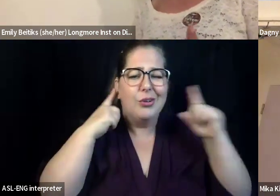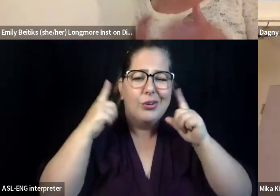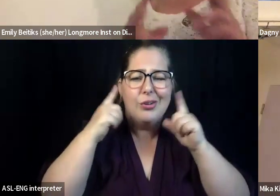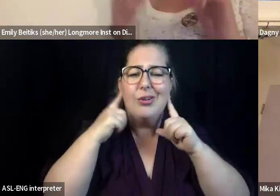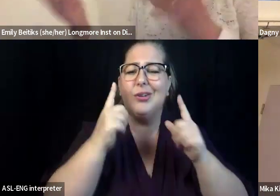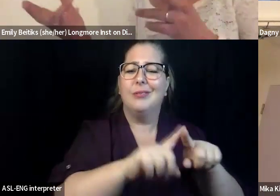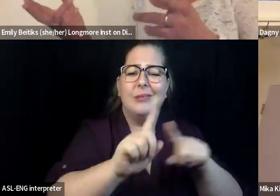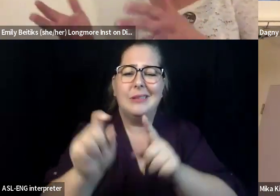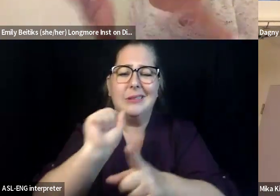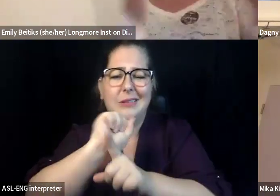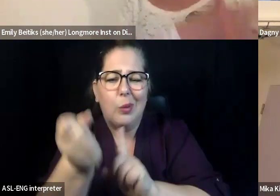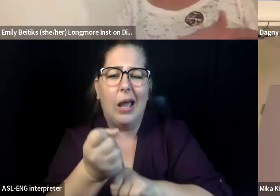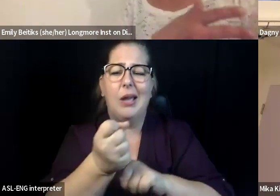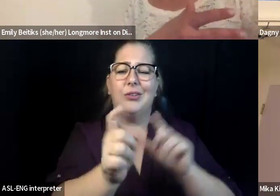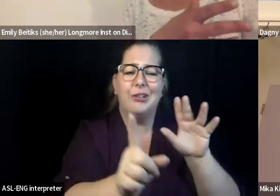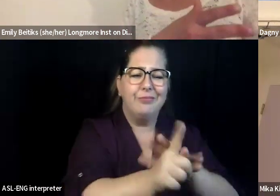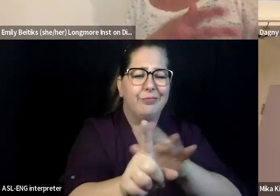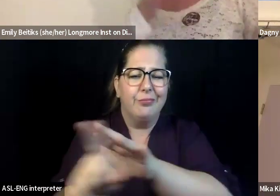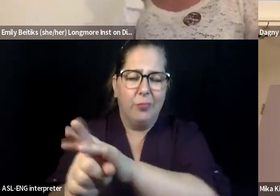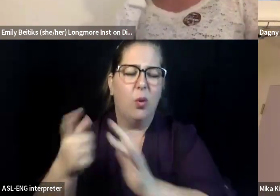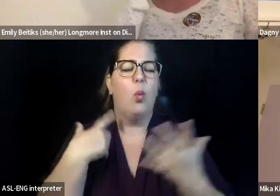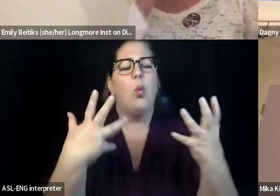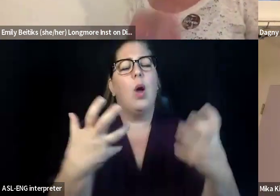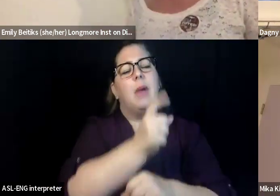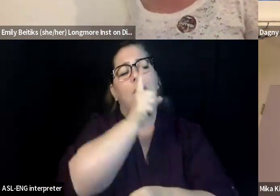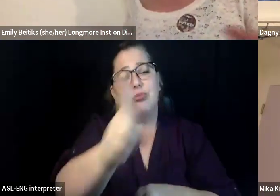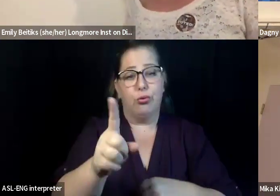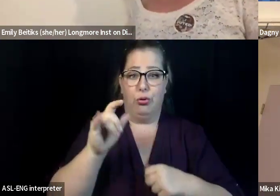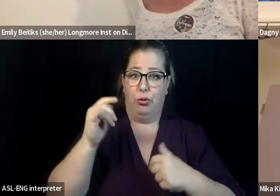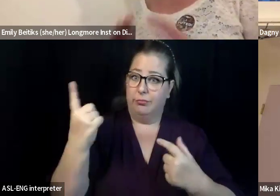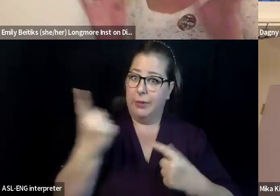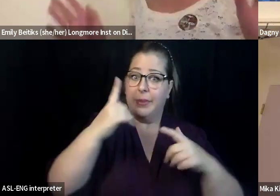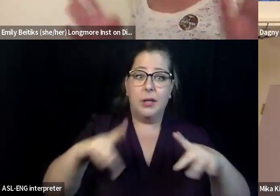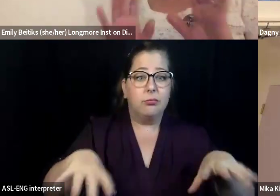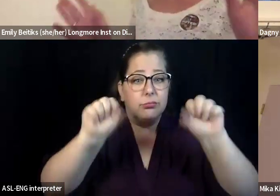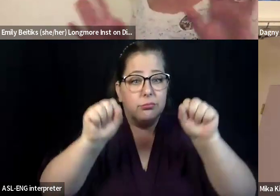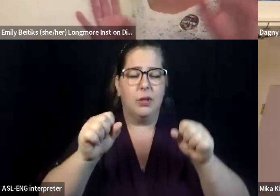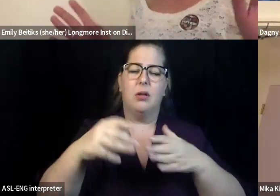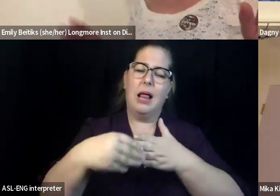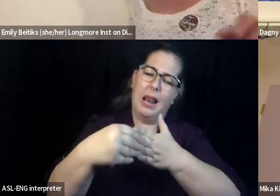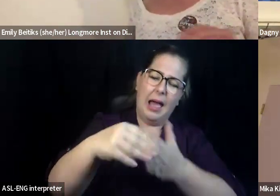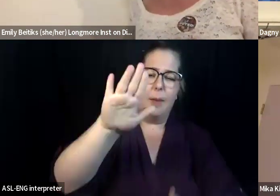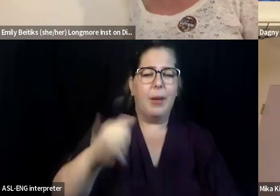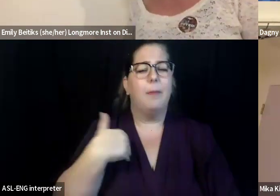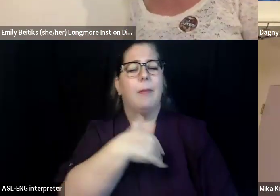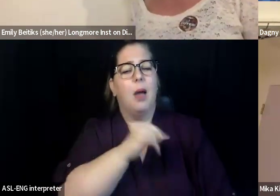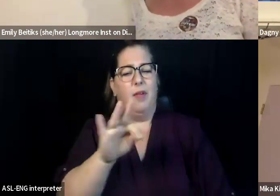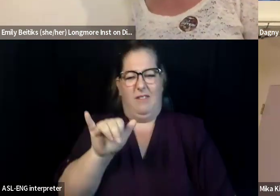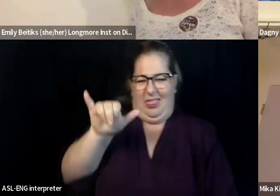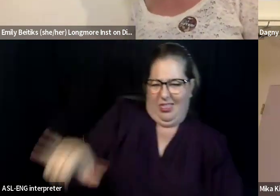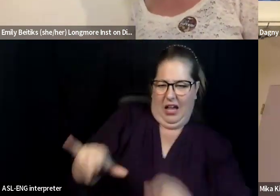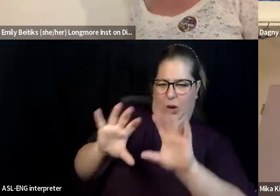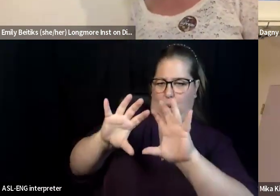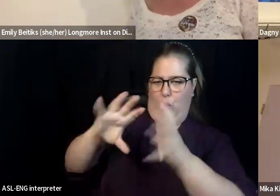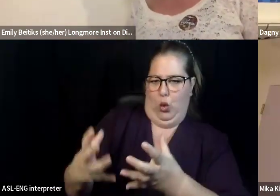who are saying, you know, some of the support groups are red led by an outsider of the community. And no, that, that very much would not be